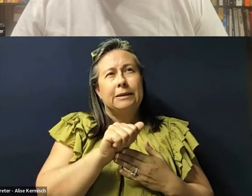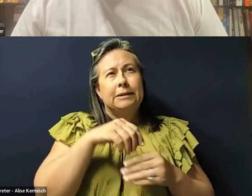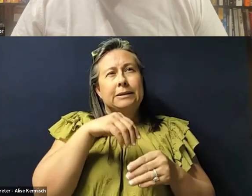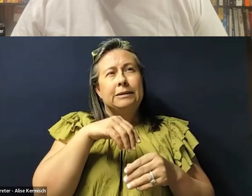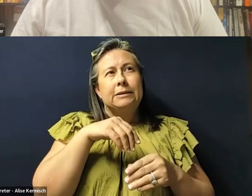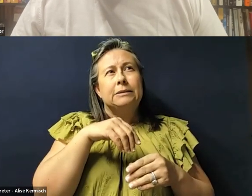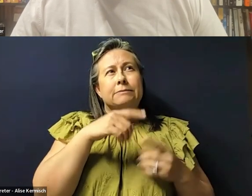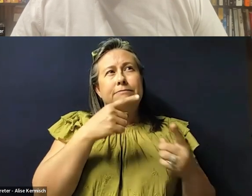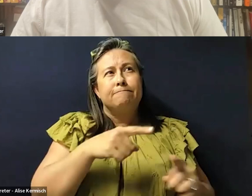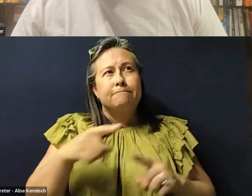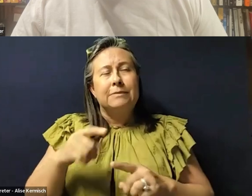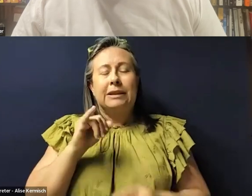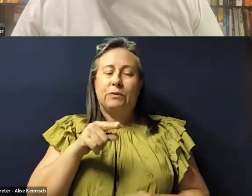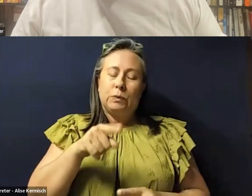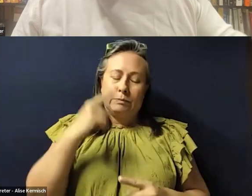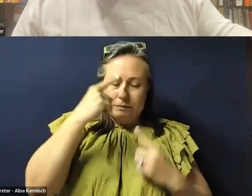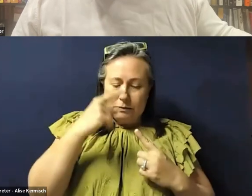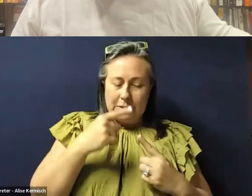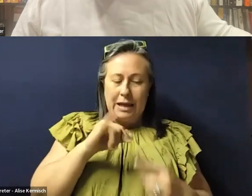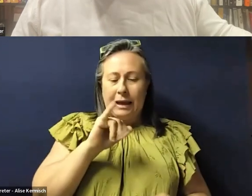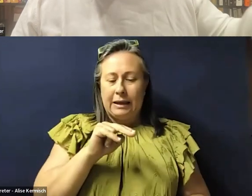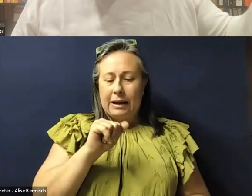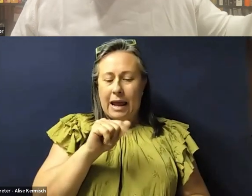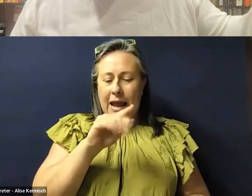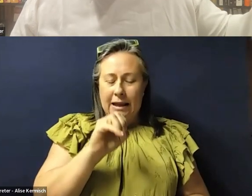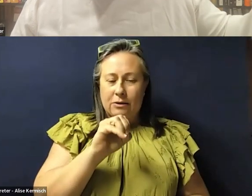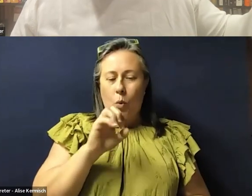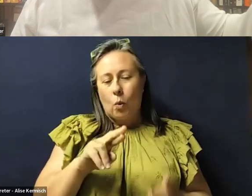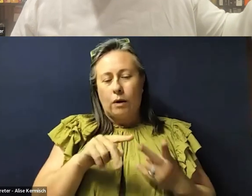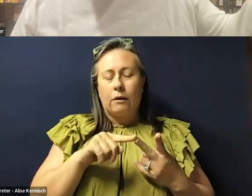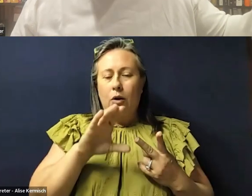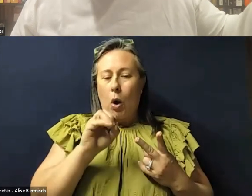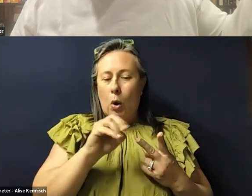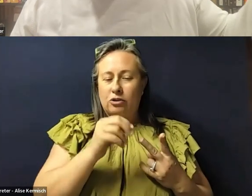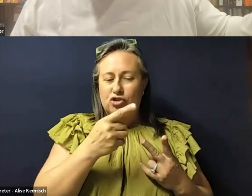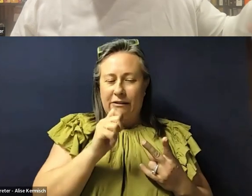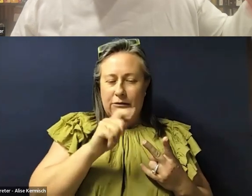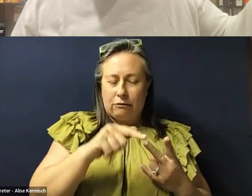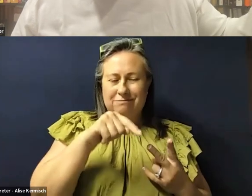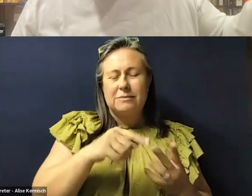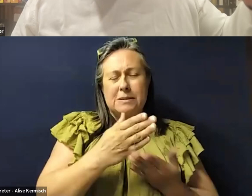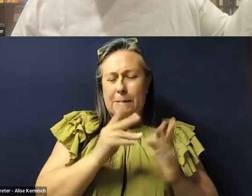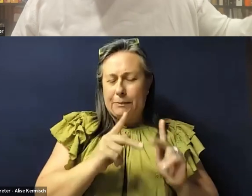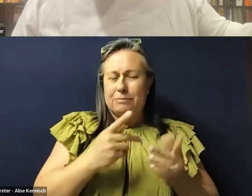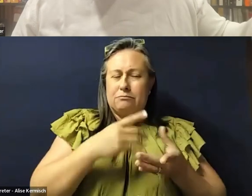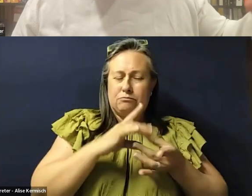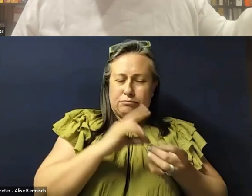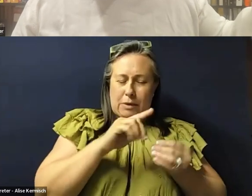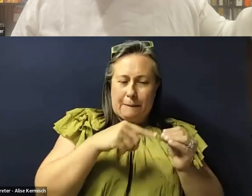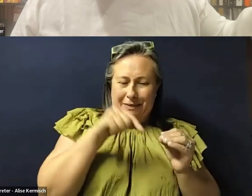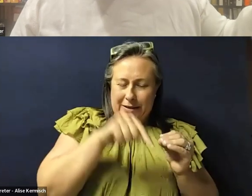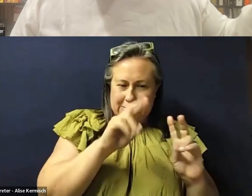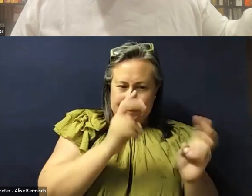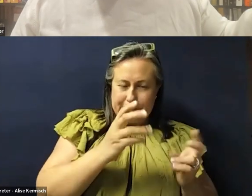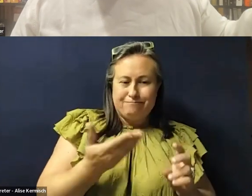right? So if we think of something as innate or congenital, that's one kind of disability. And some folks were, um, were talking about this earlier in the symposium about